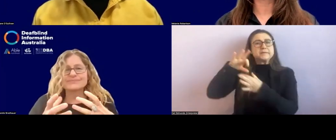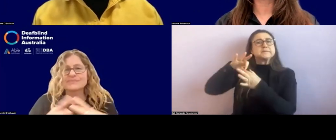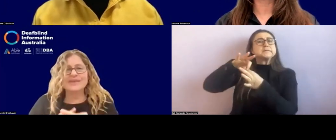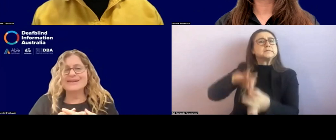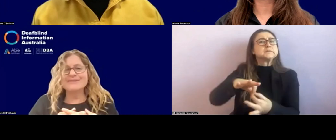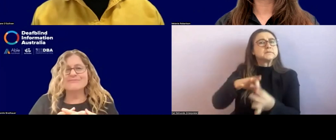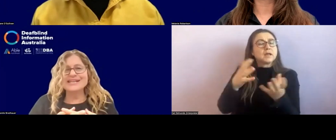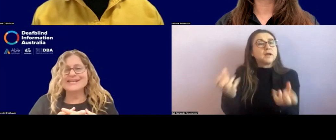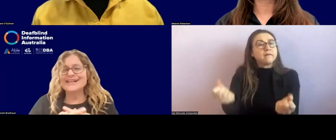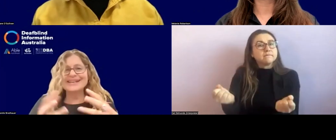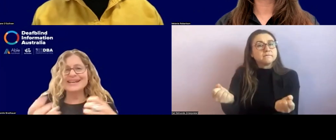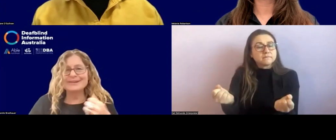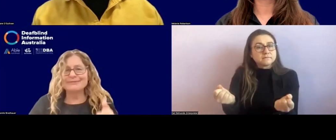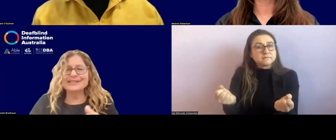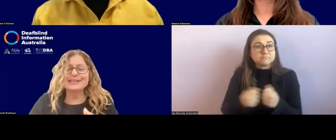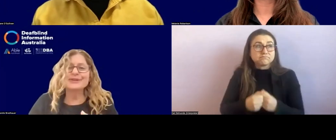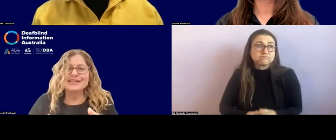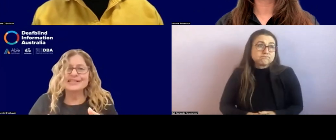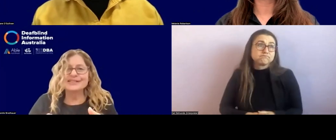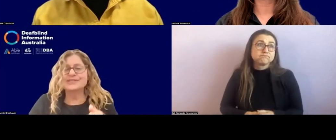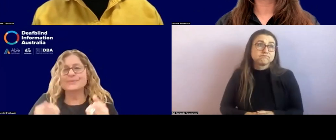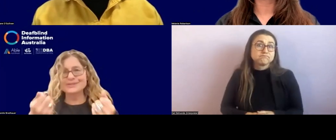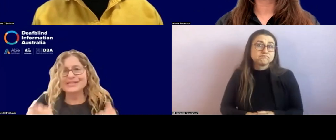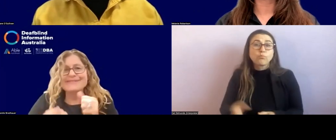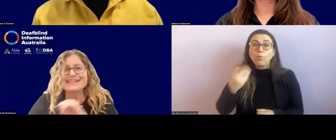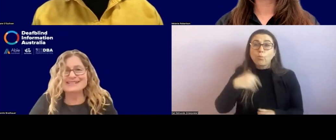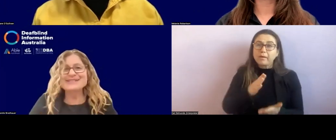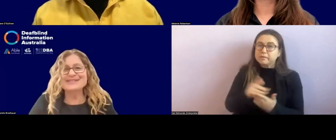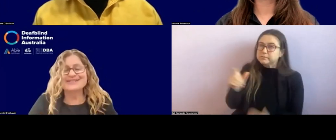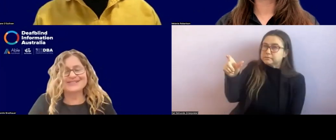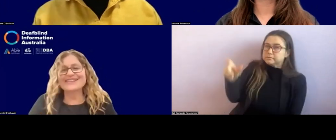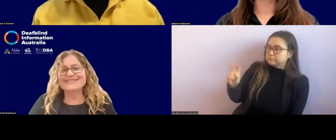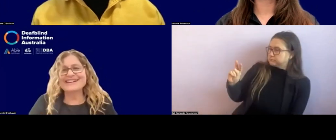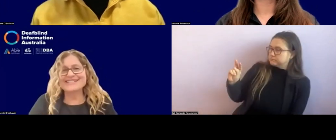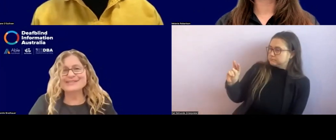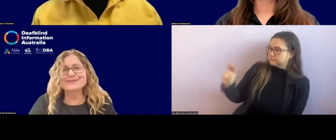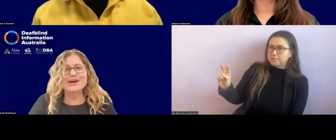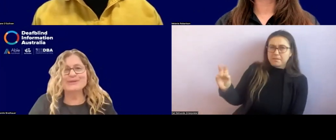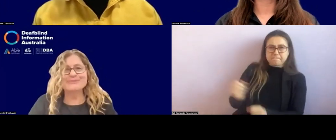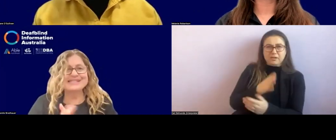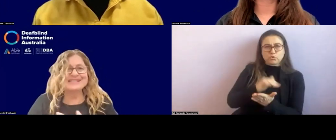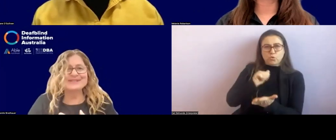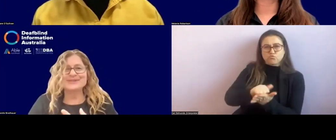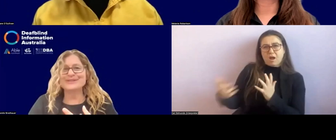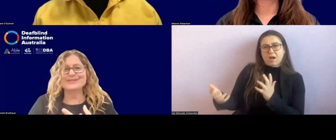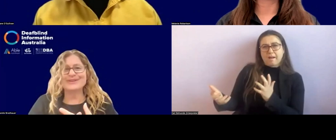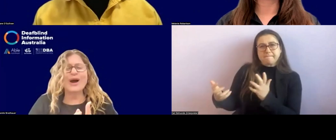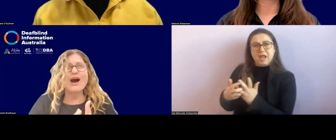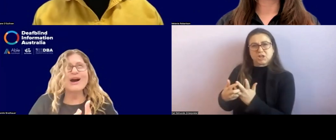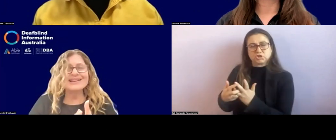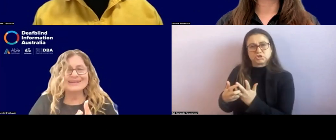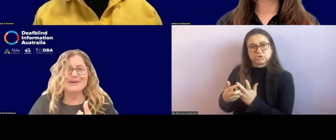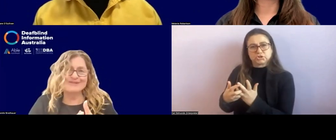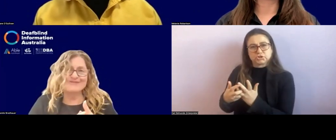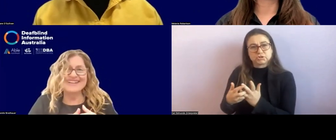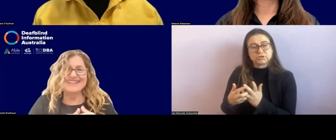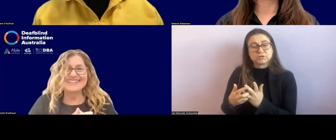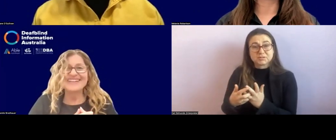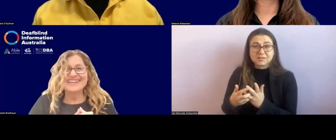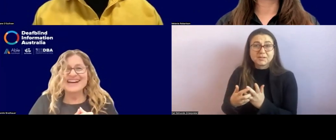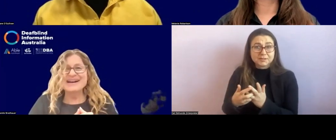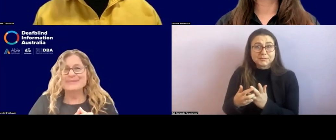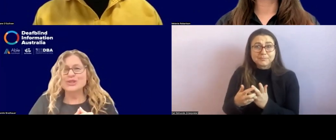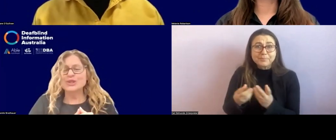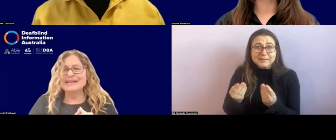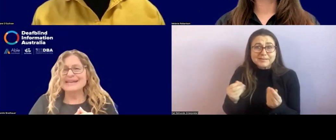Um, and we, again, really look at the individual to get that just, to get that just right. But we see students highly motivated,